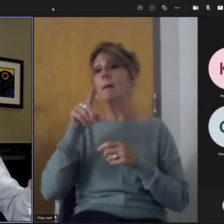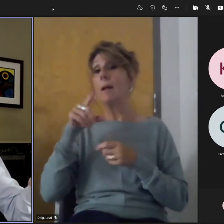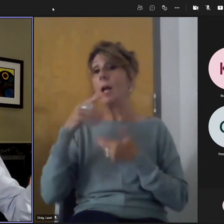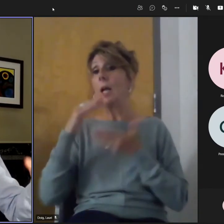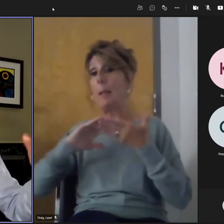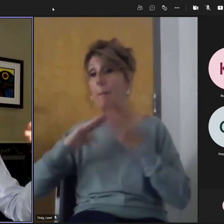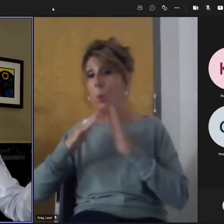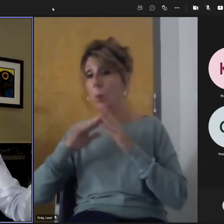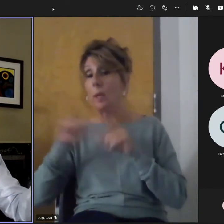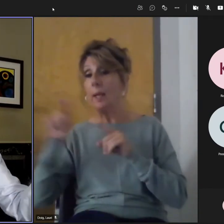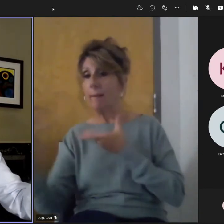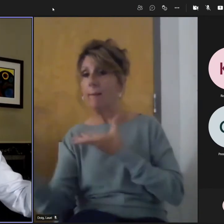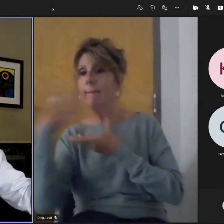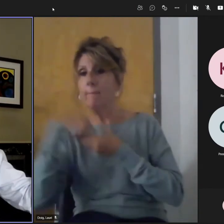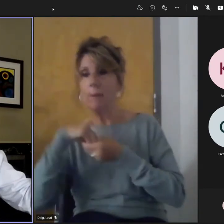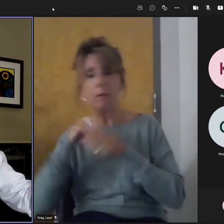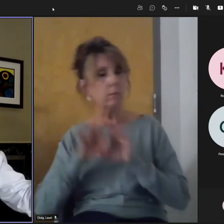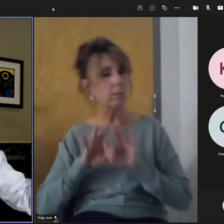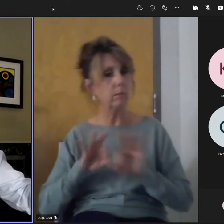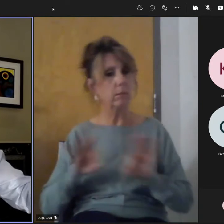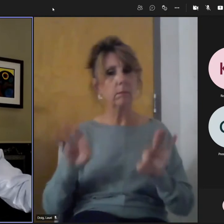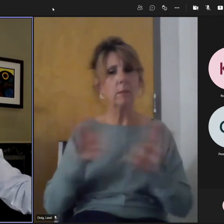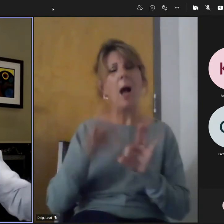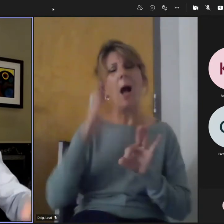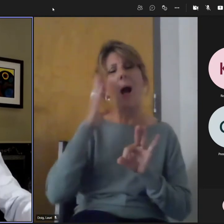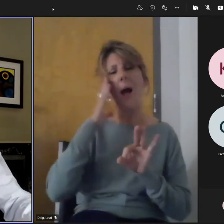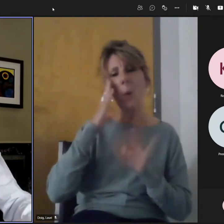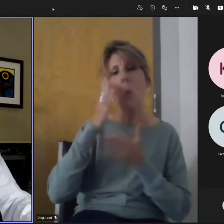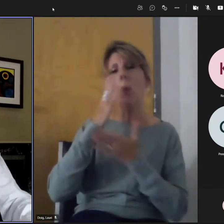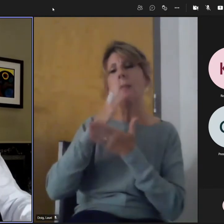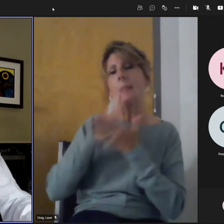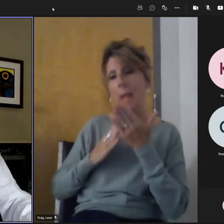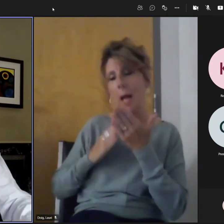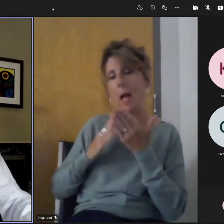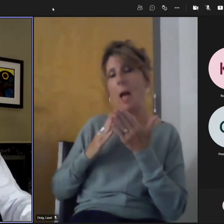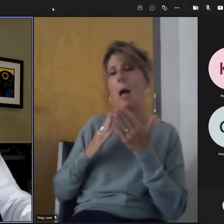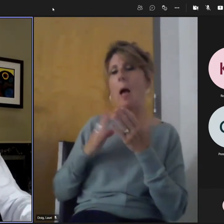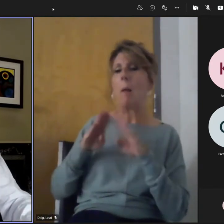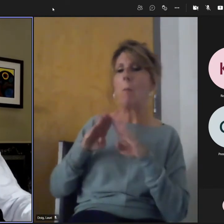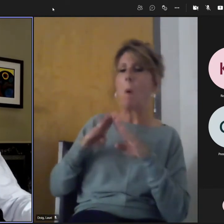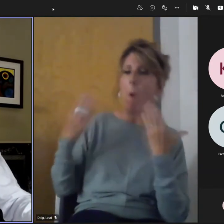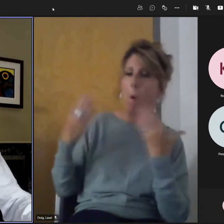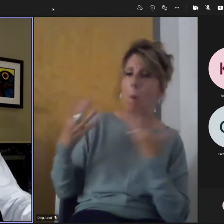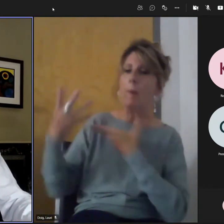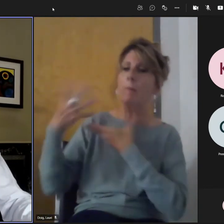have been community schools, and there's been a little bit of movement around the world that I'm aware of, and for example, in